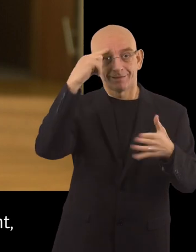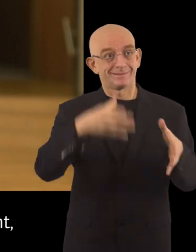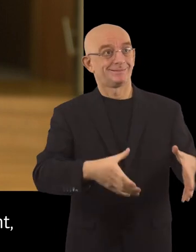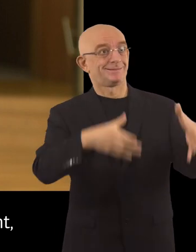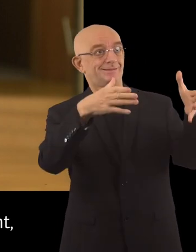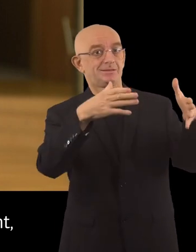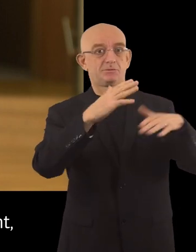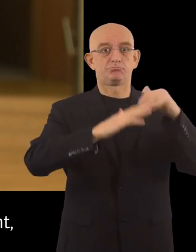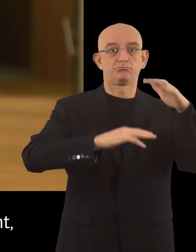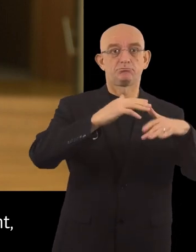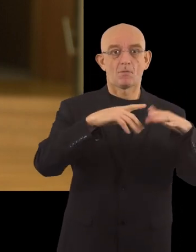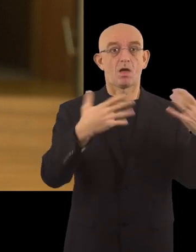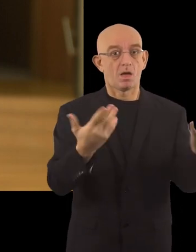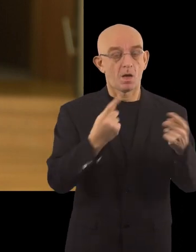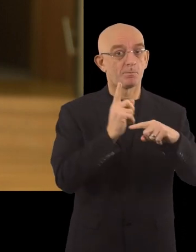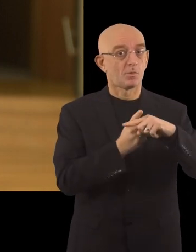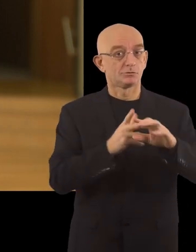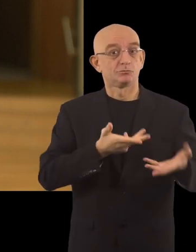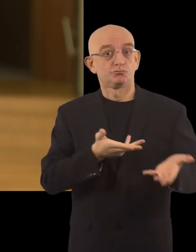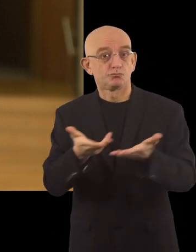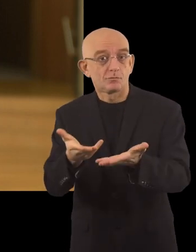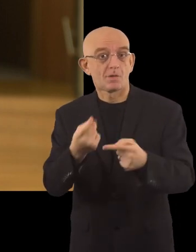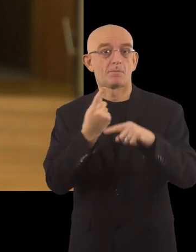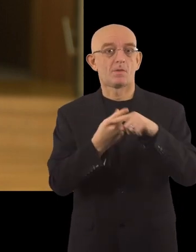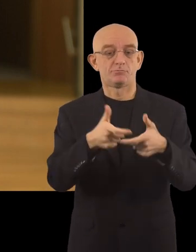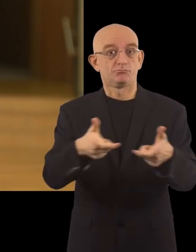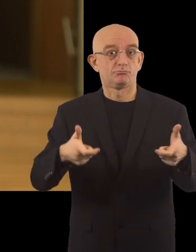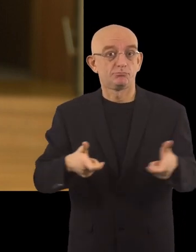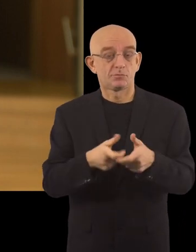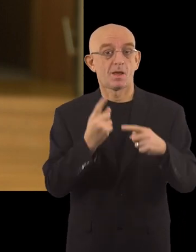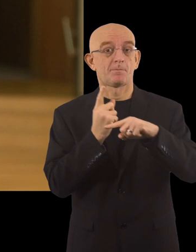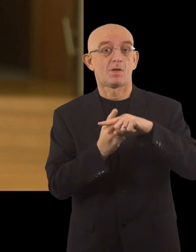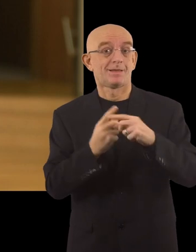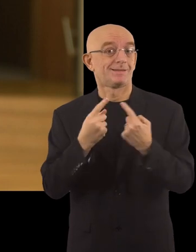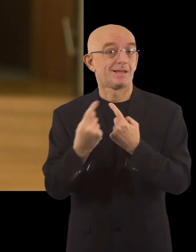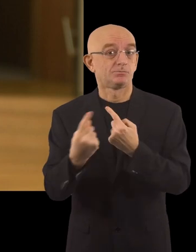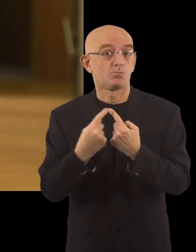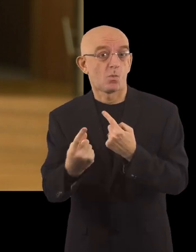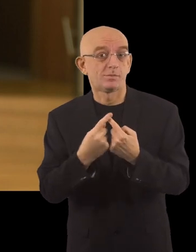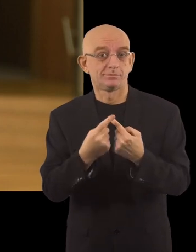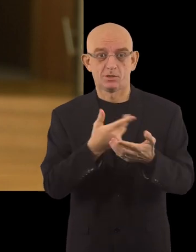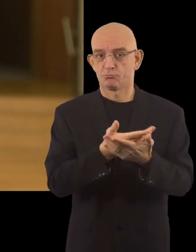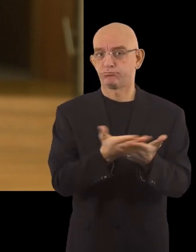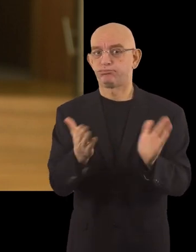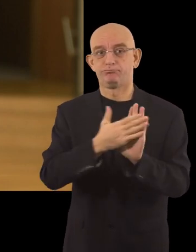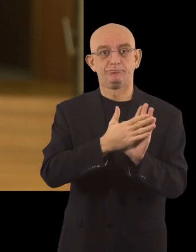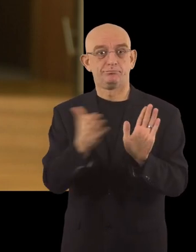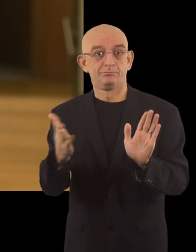about the built environment. It is also about services and products. And transportation.